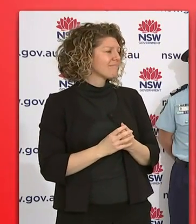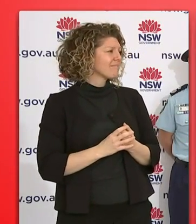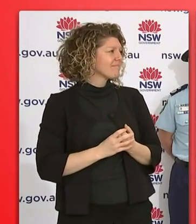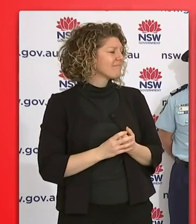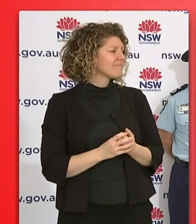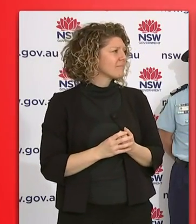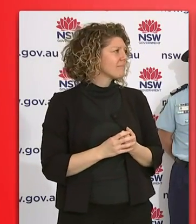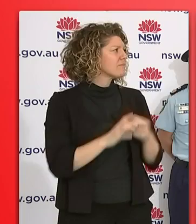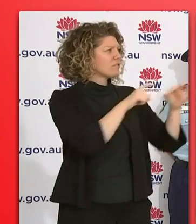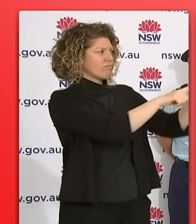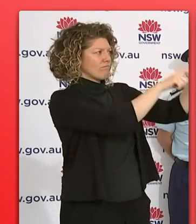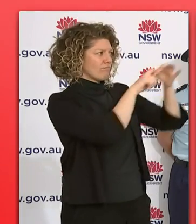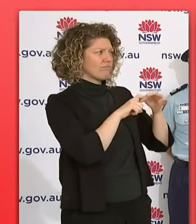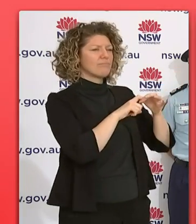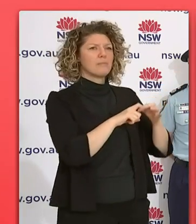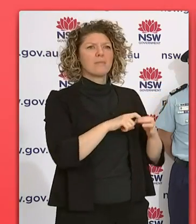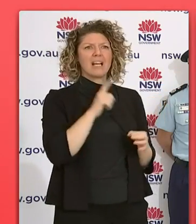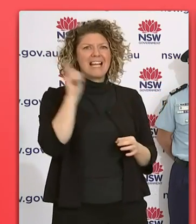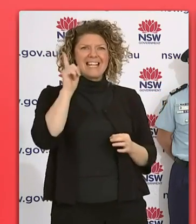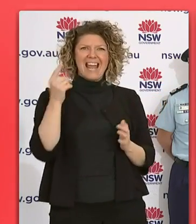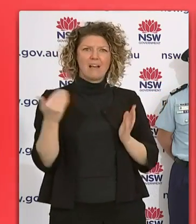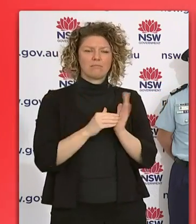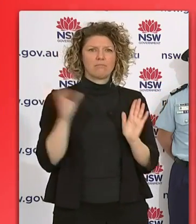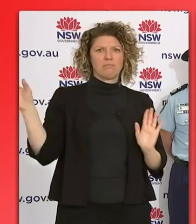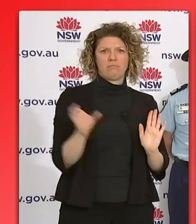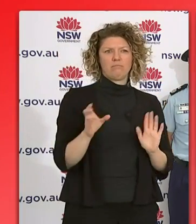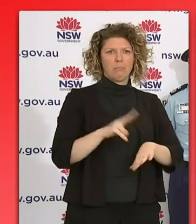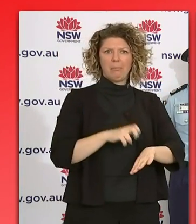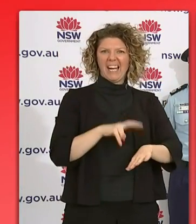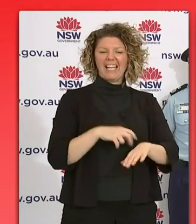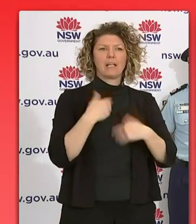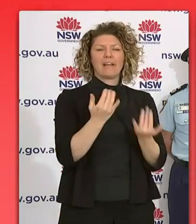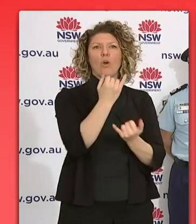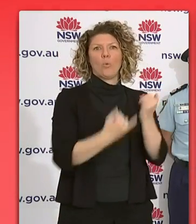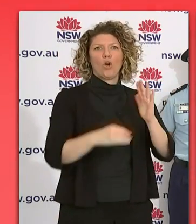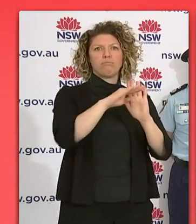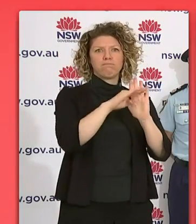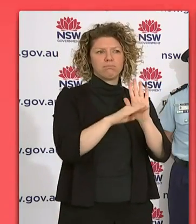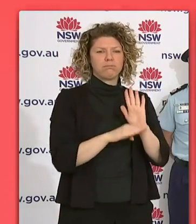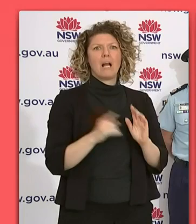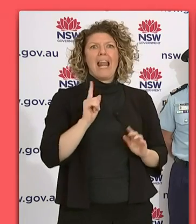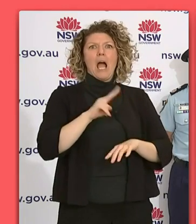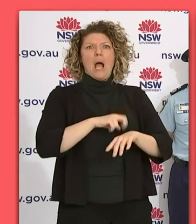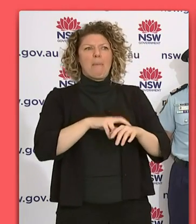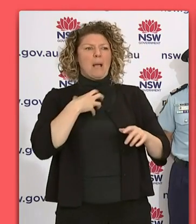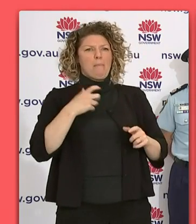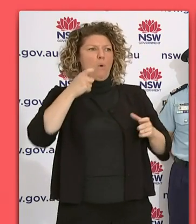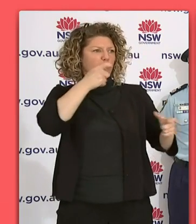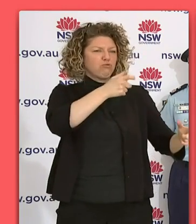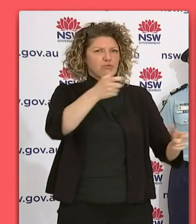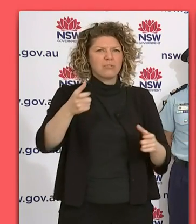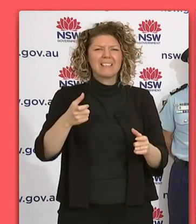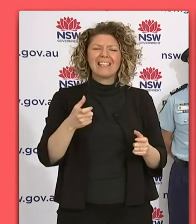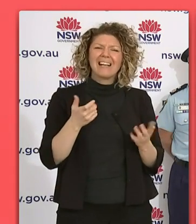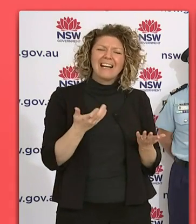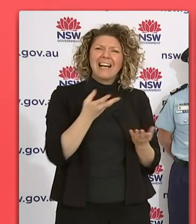with the evolving health orders and the police, uh, enforcement, which seems to be increasing, um, there's still confusion around some